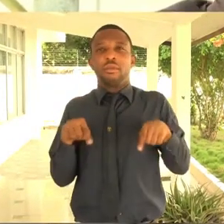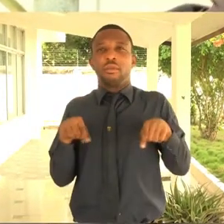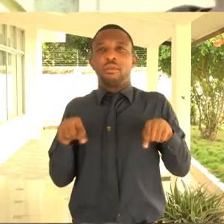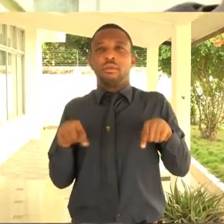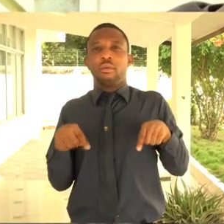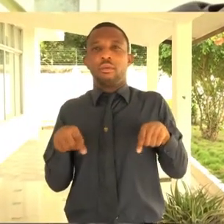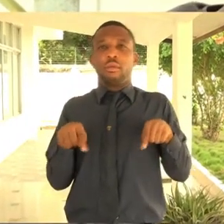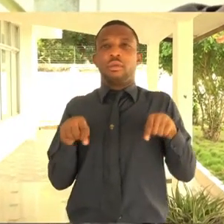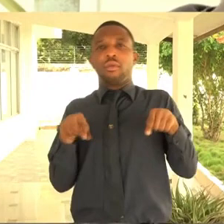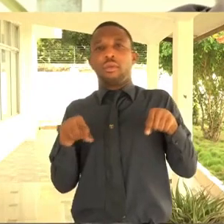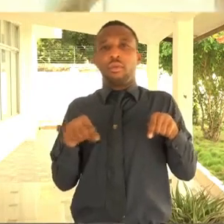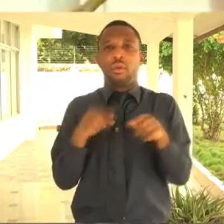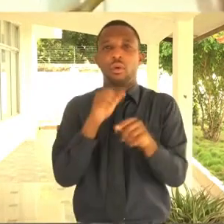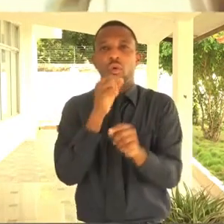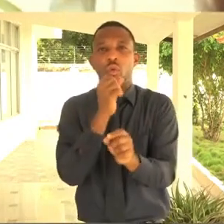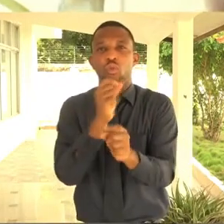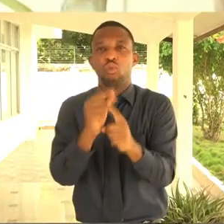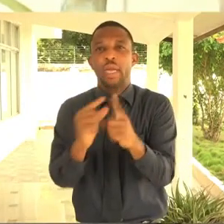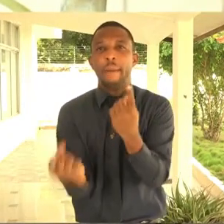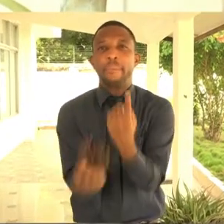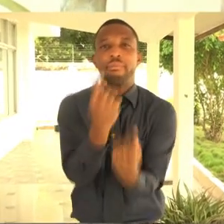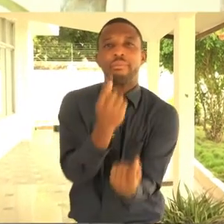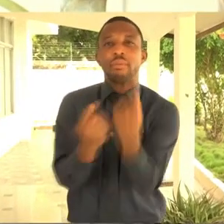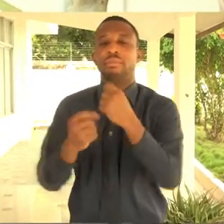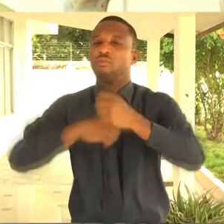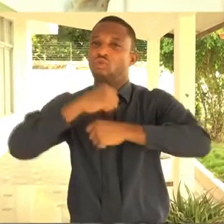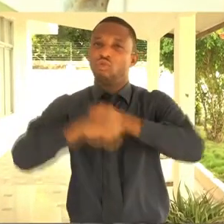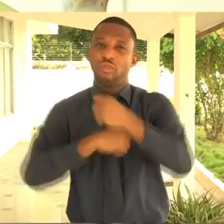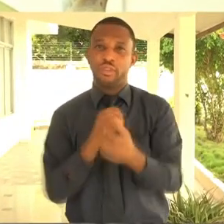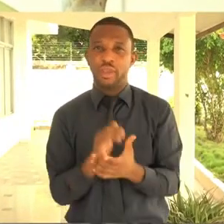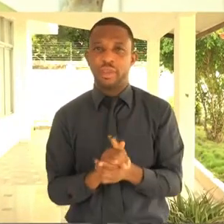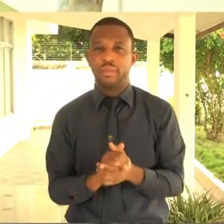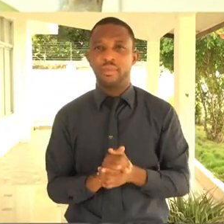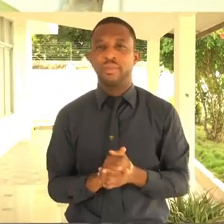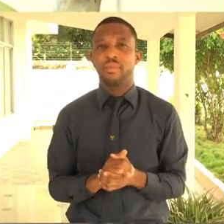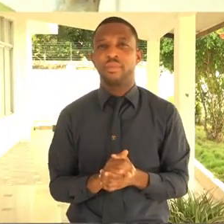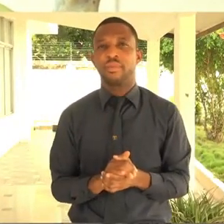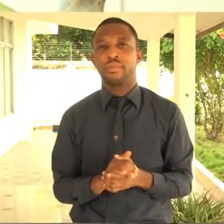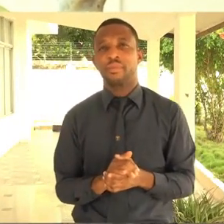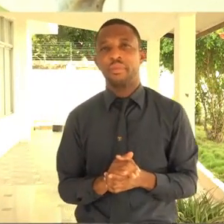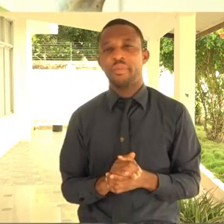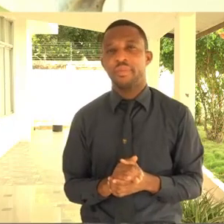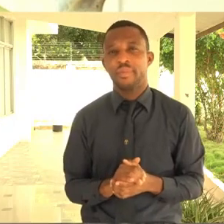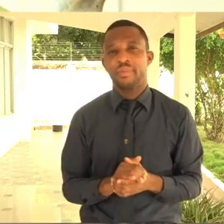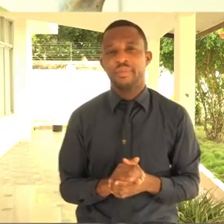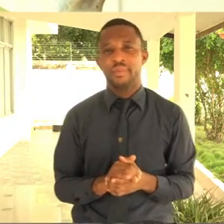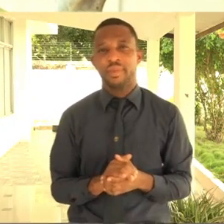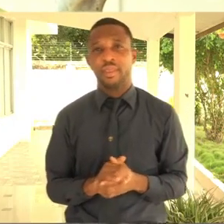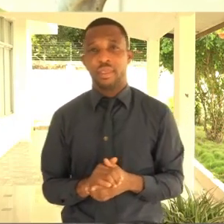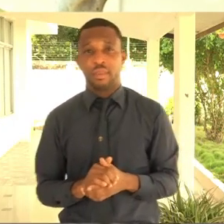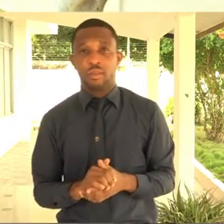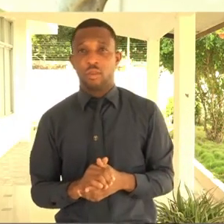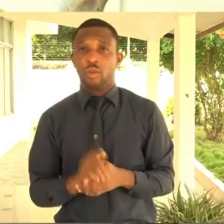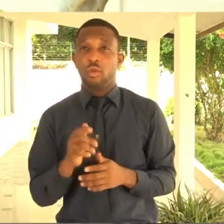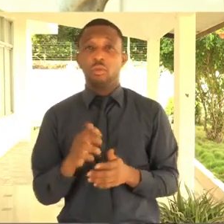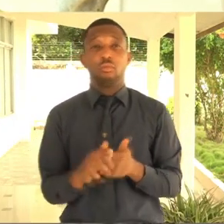enough time to even meet the person, let alone asking for the person's speech. And so what you have